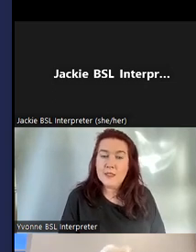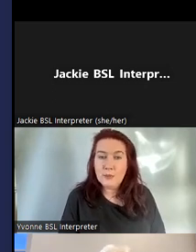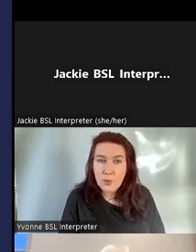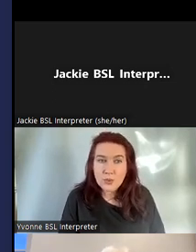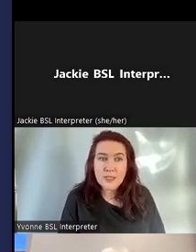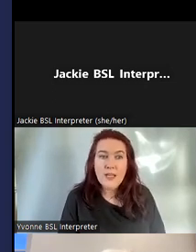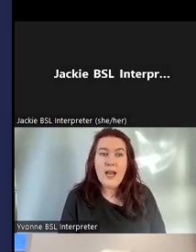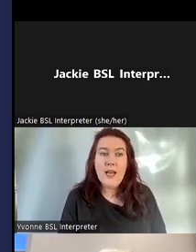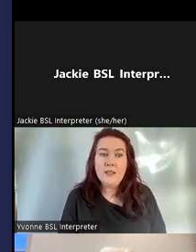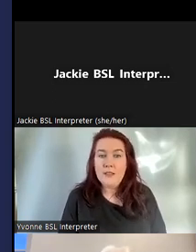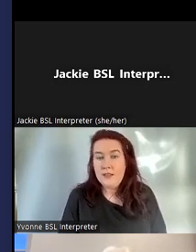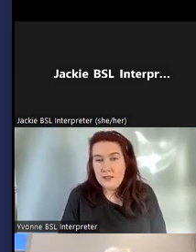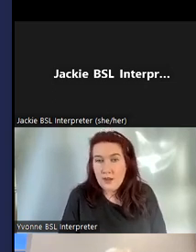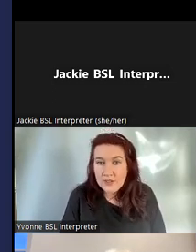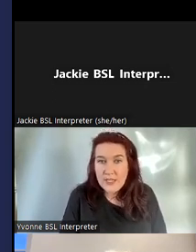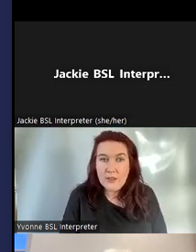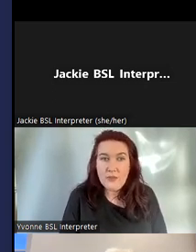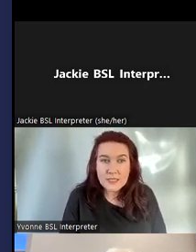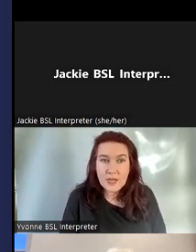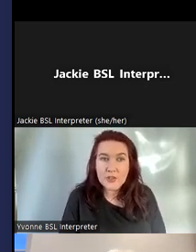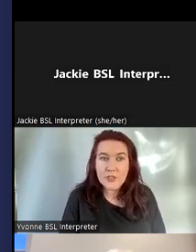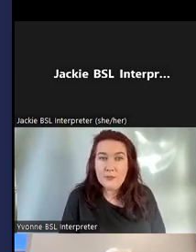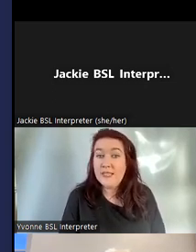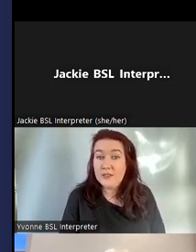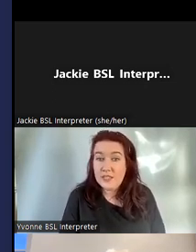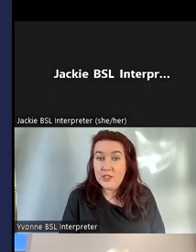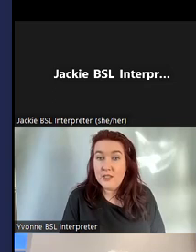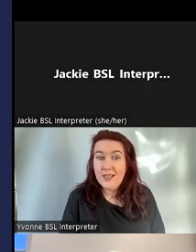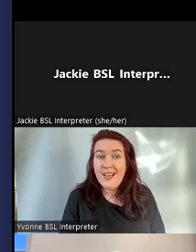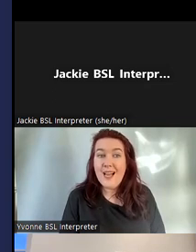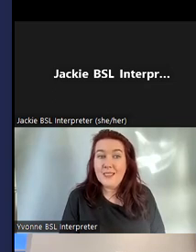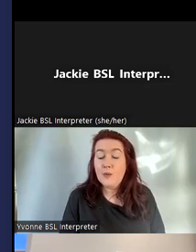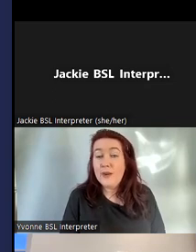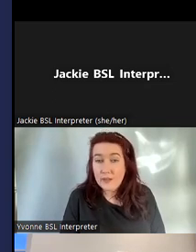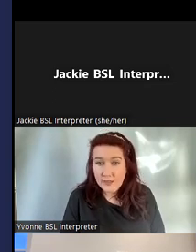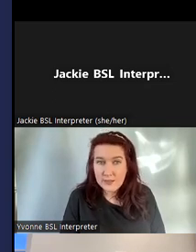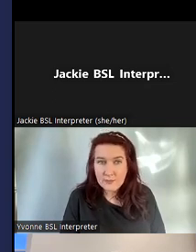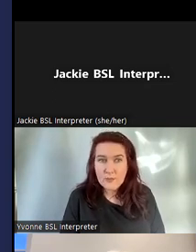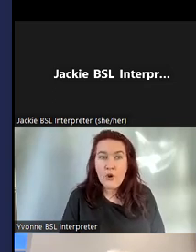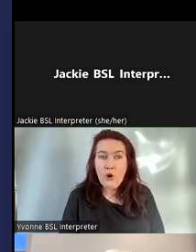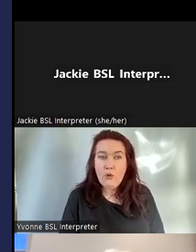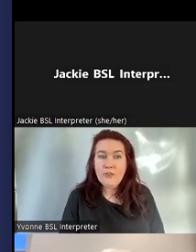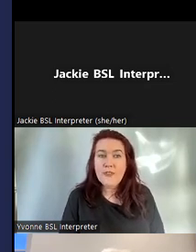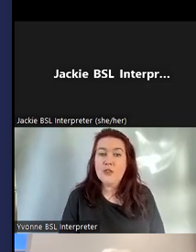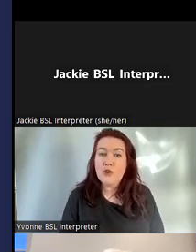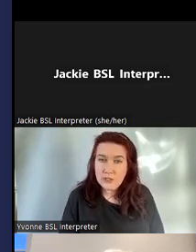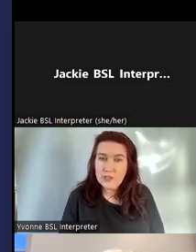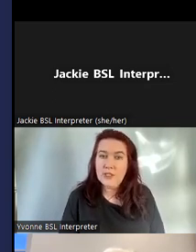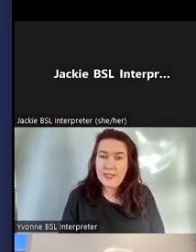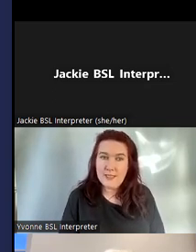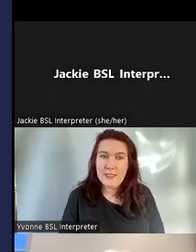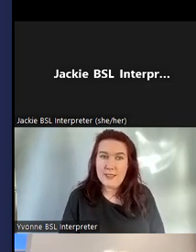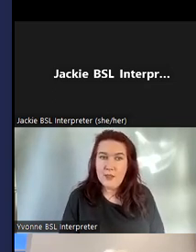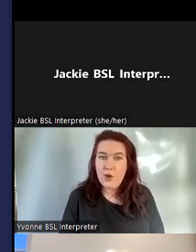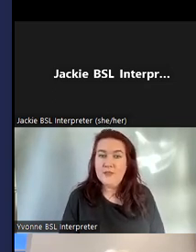aim is to promote the discovery, the research, the preservation and awareness of the Scottish